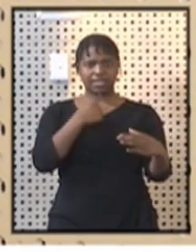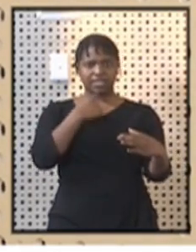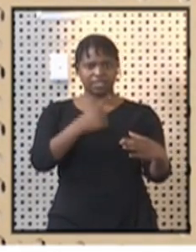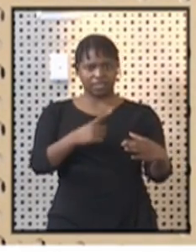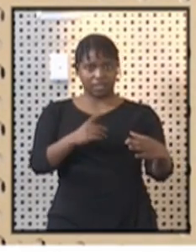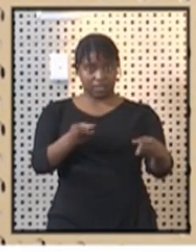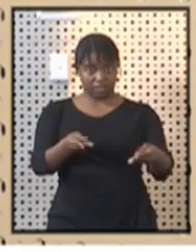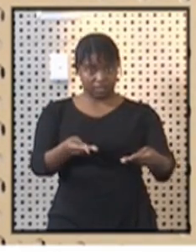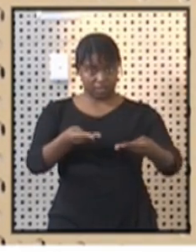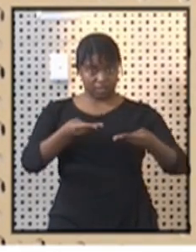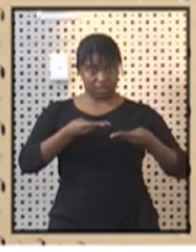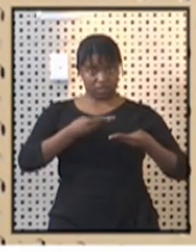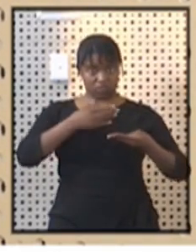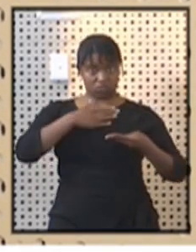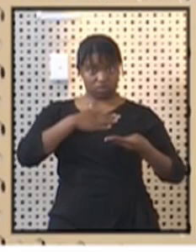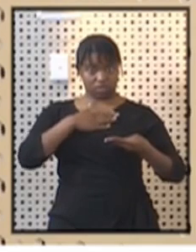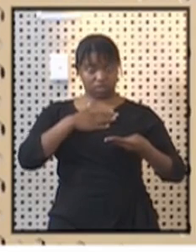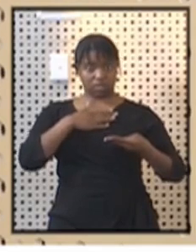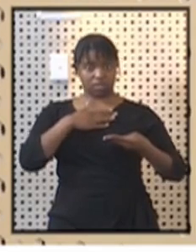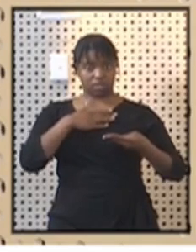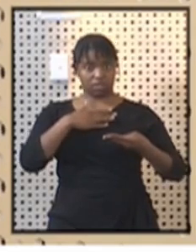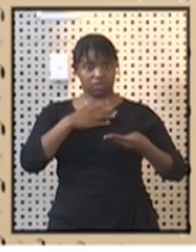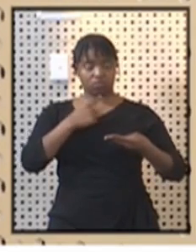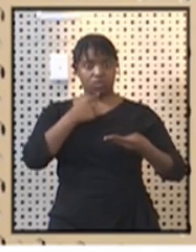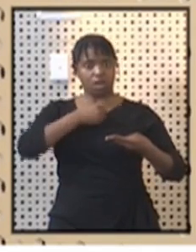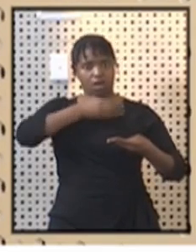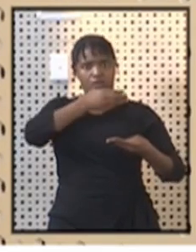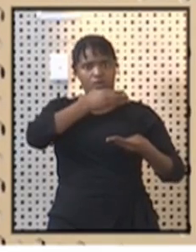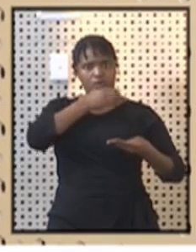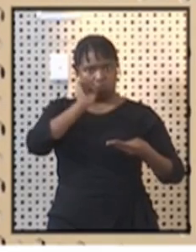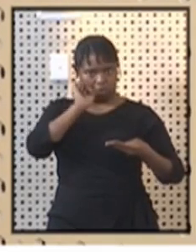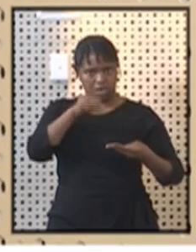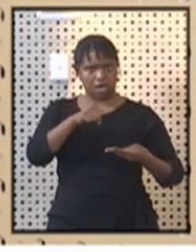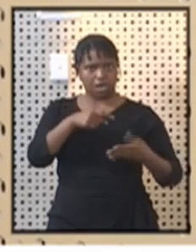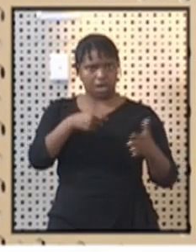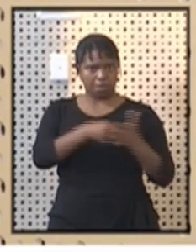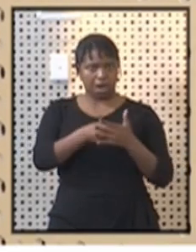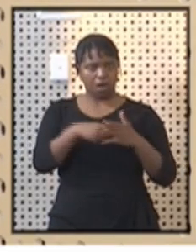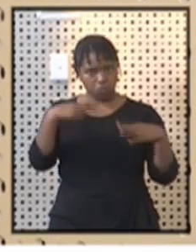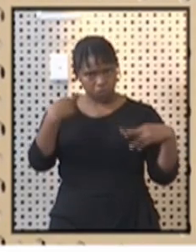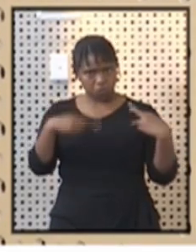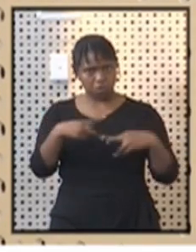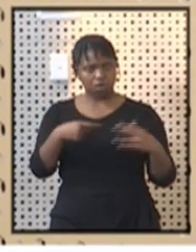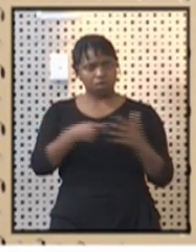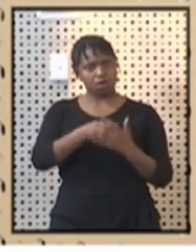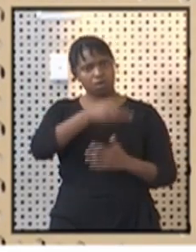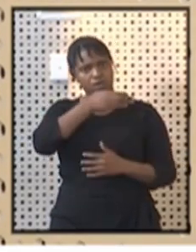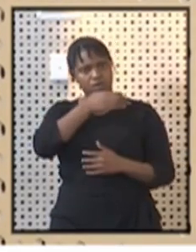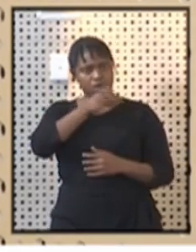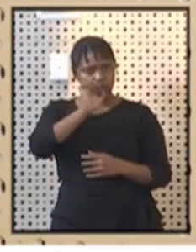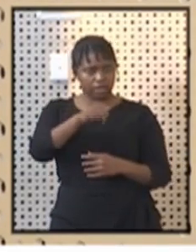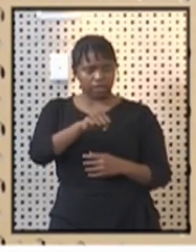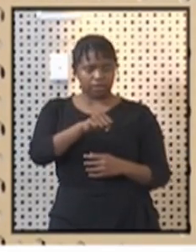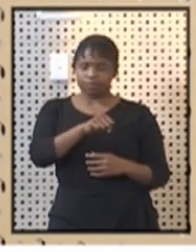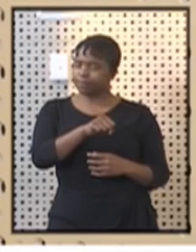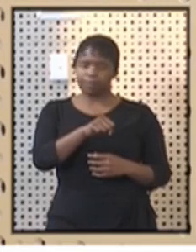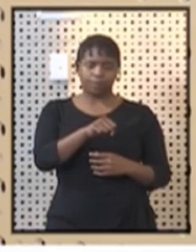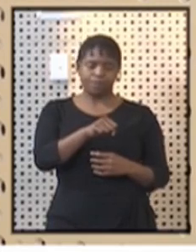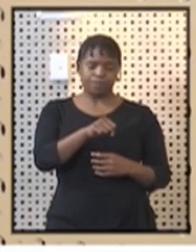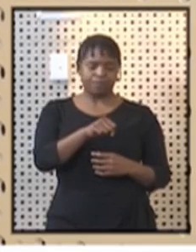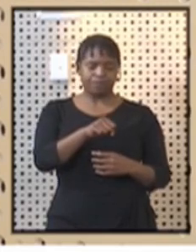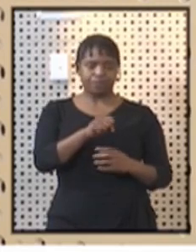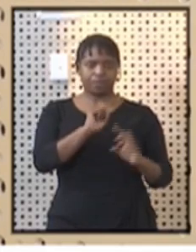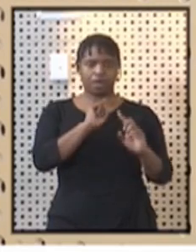submission. And that submission was that alcohol should be permitted. And what is the feedback? The feedback is that